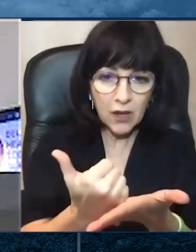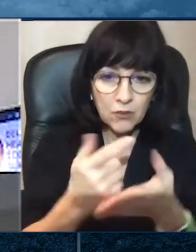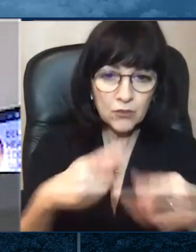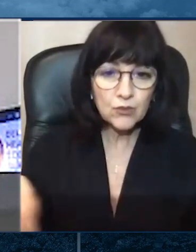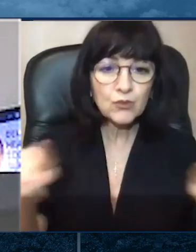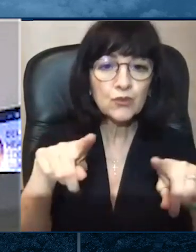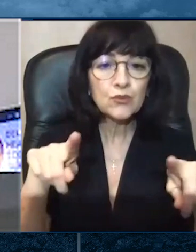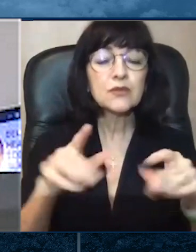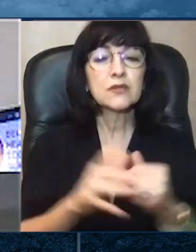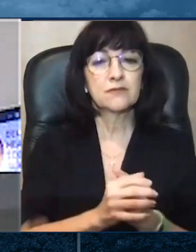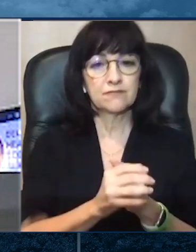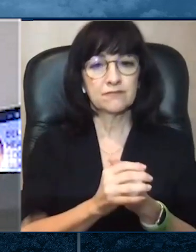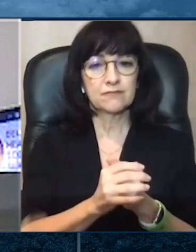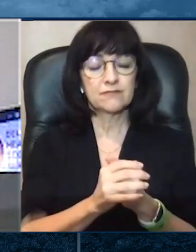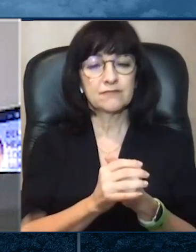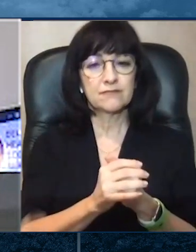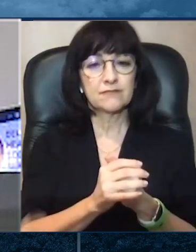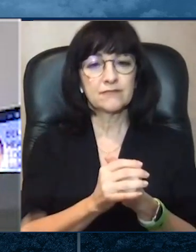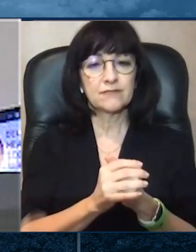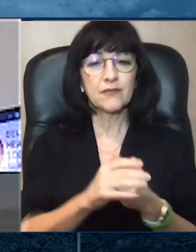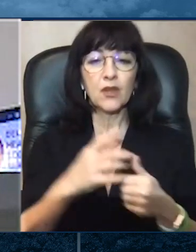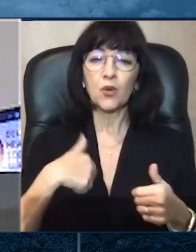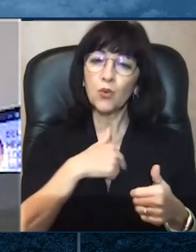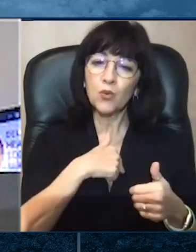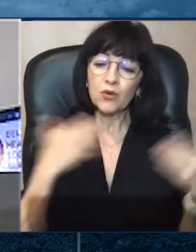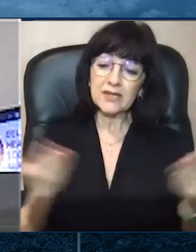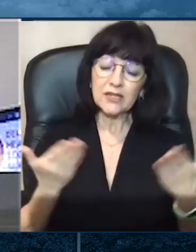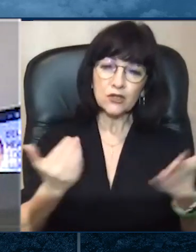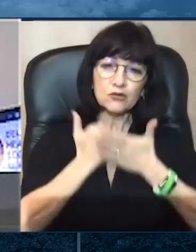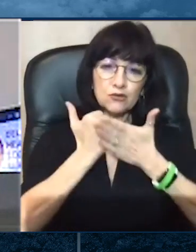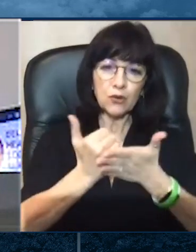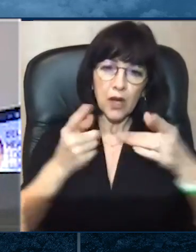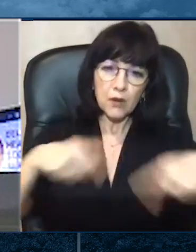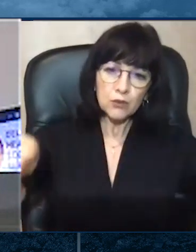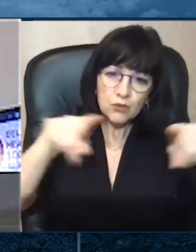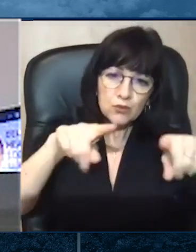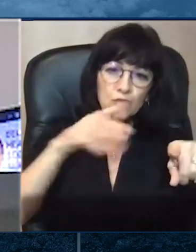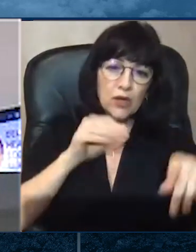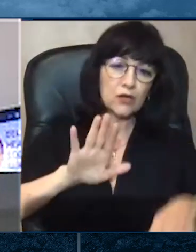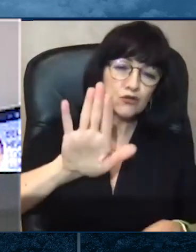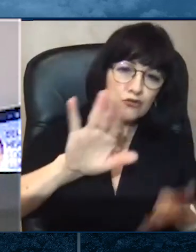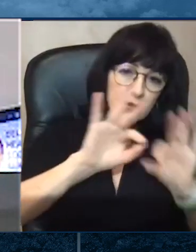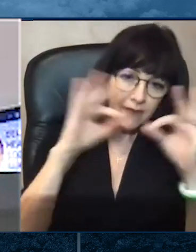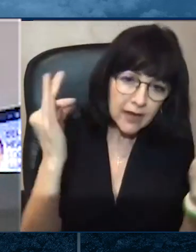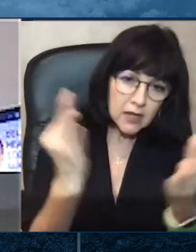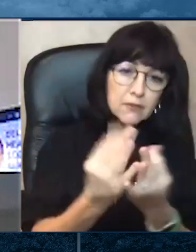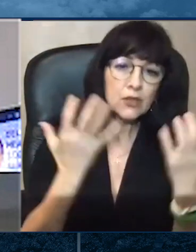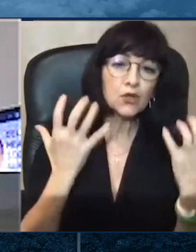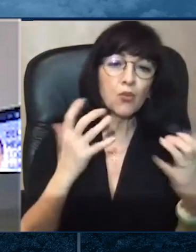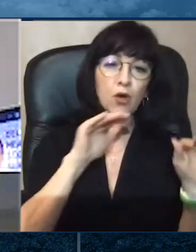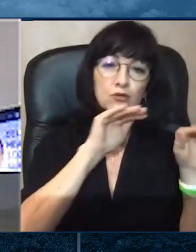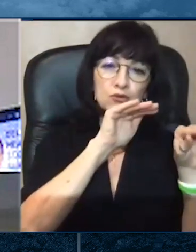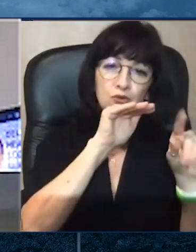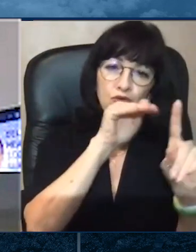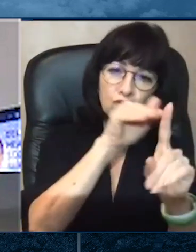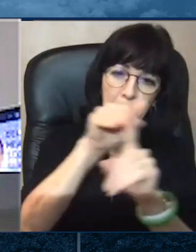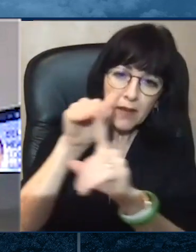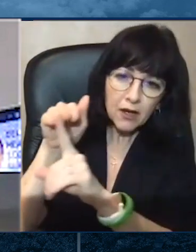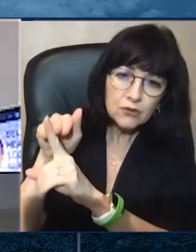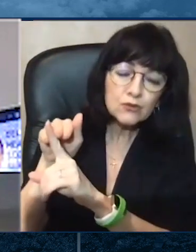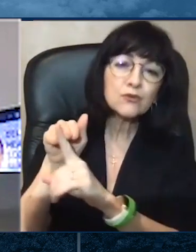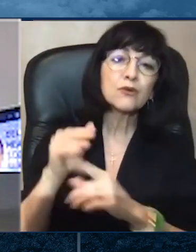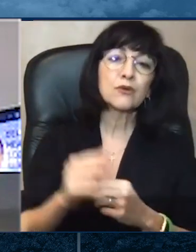familia. Y recordarle que su privacidad está protegida por la ley,